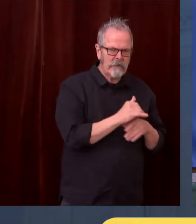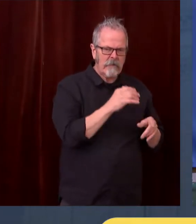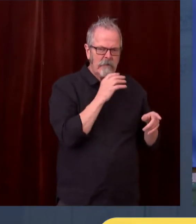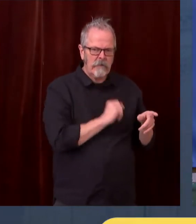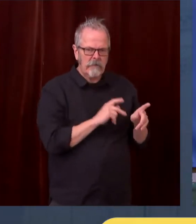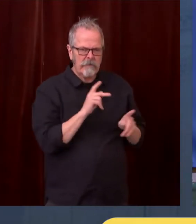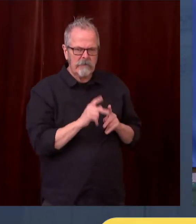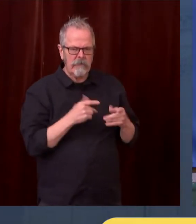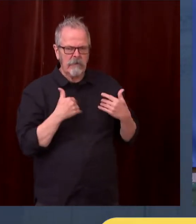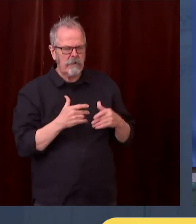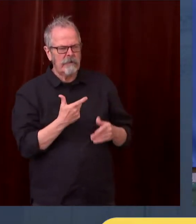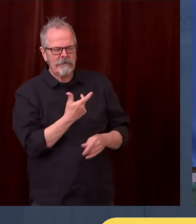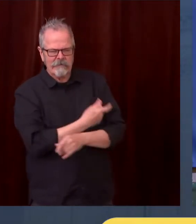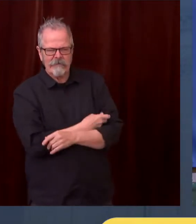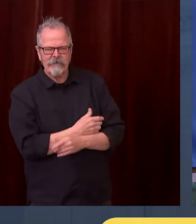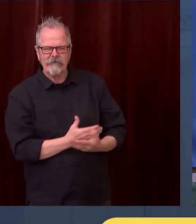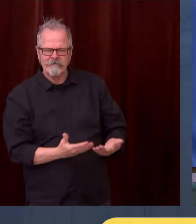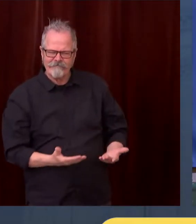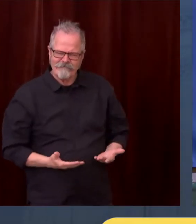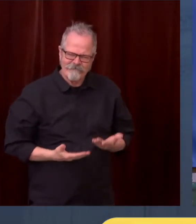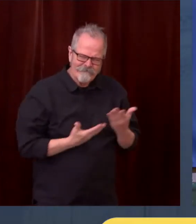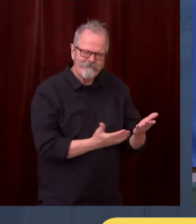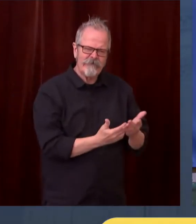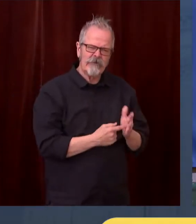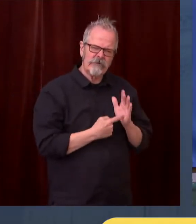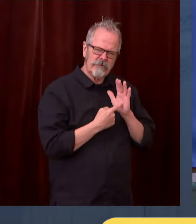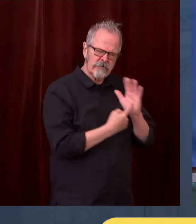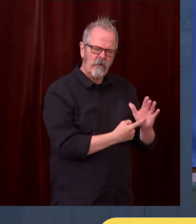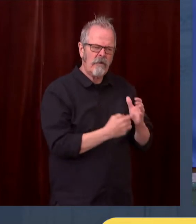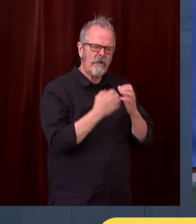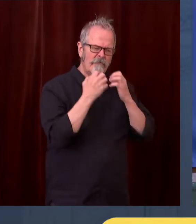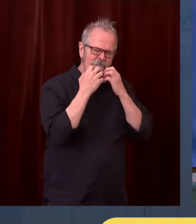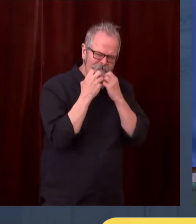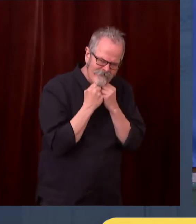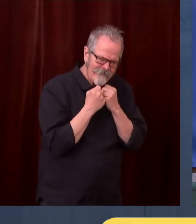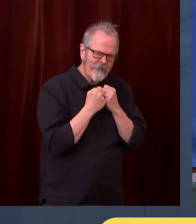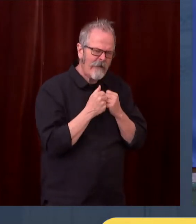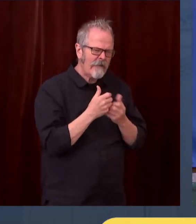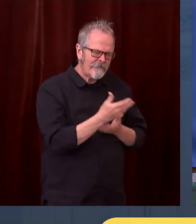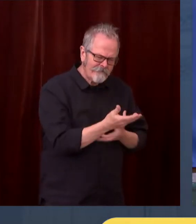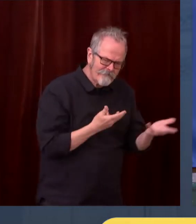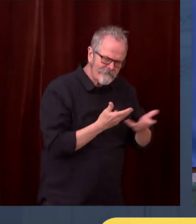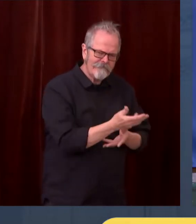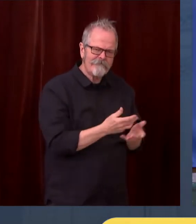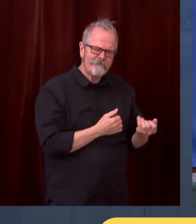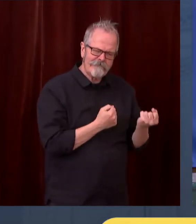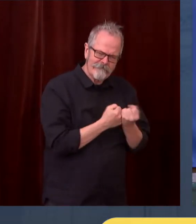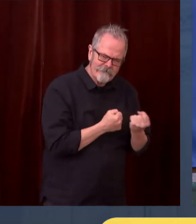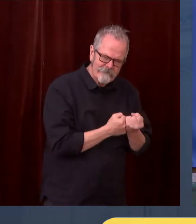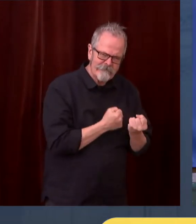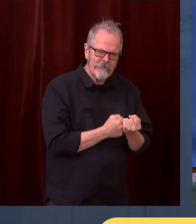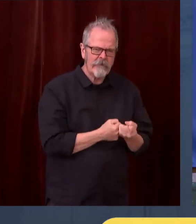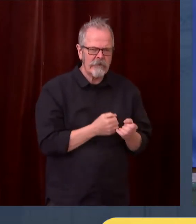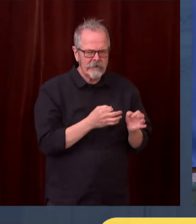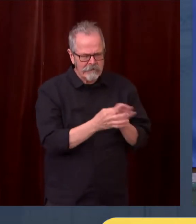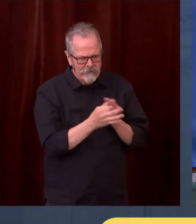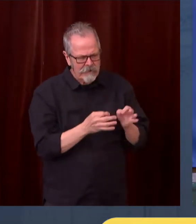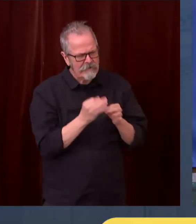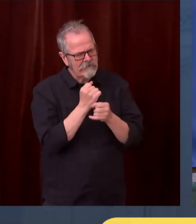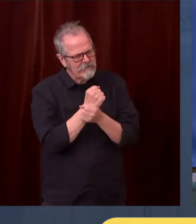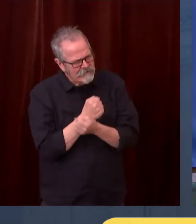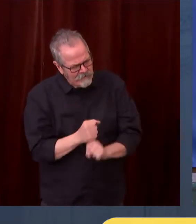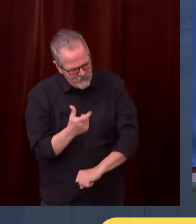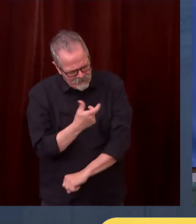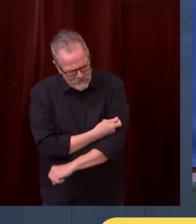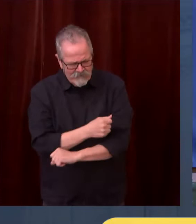love and talk to them about the safety of this vaccine. I know people to